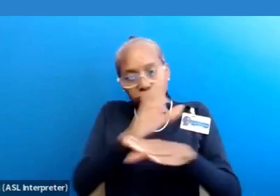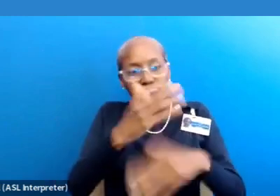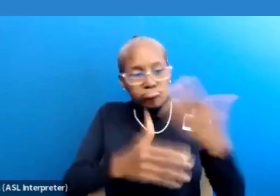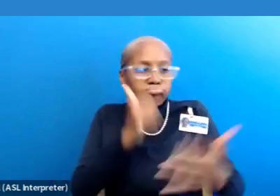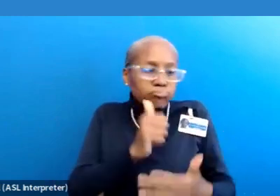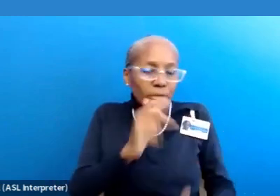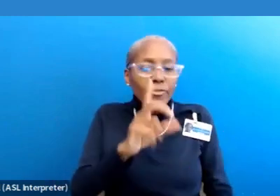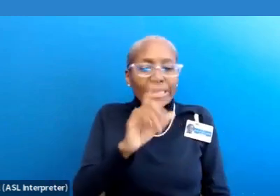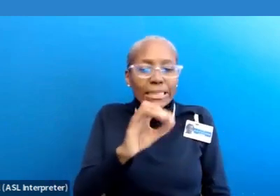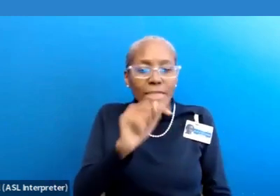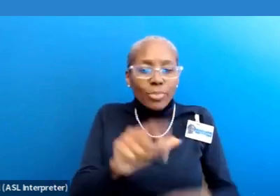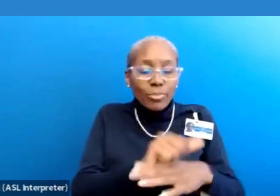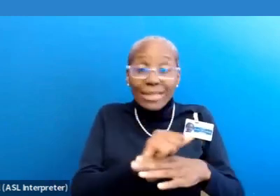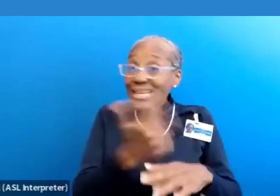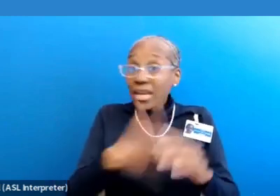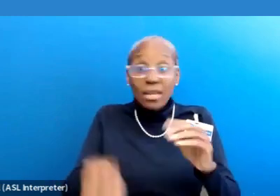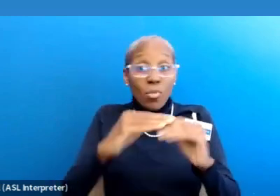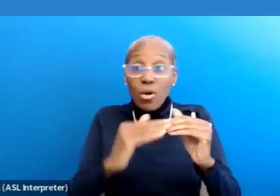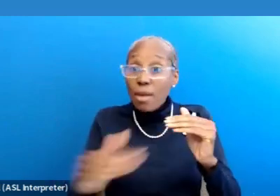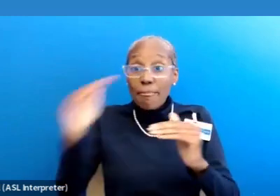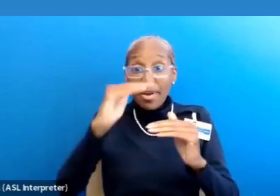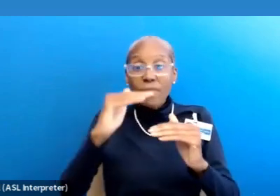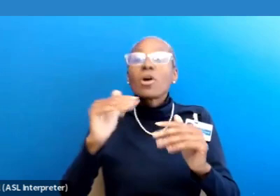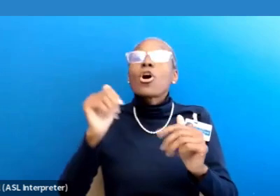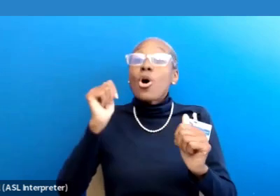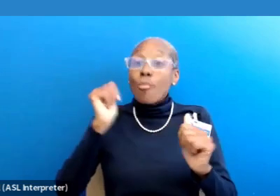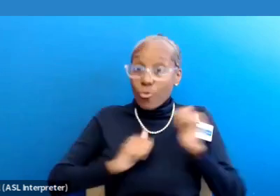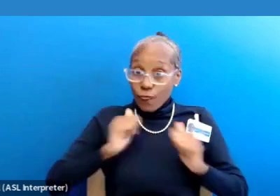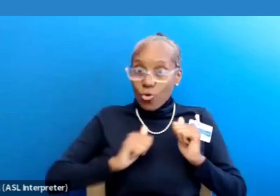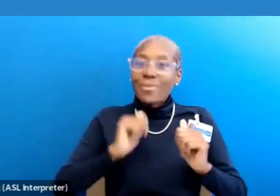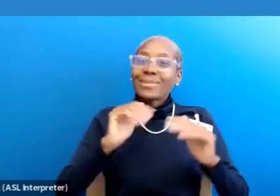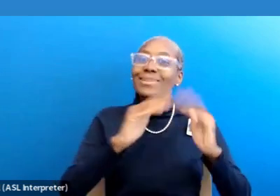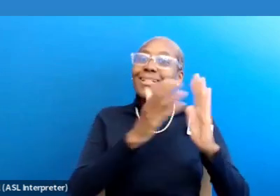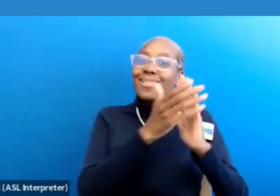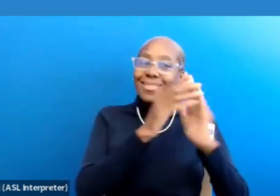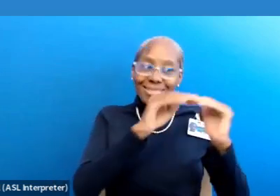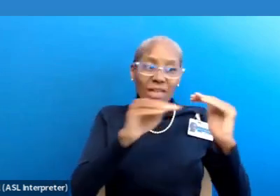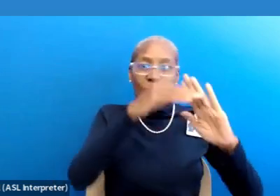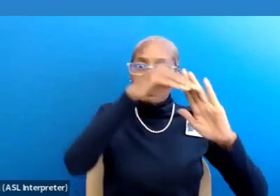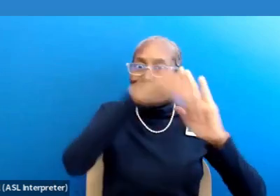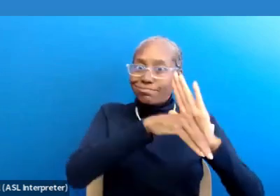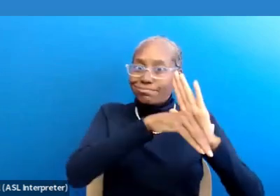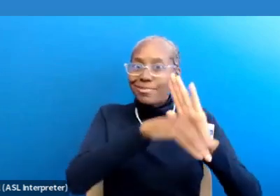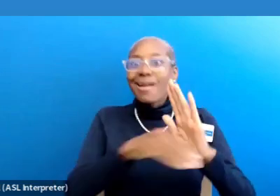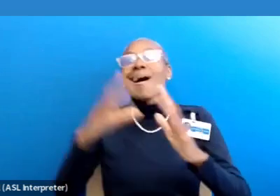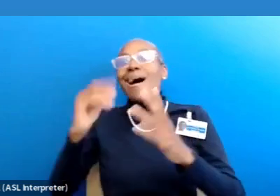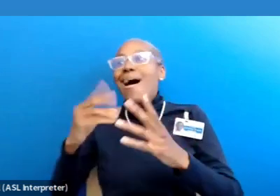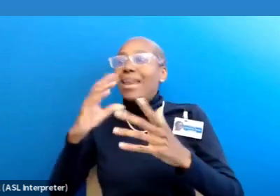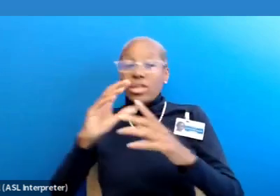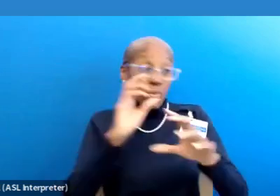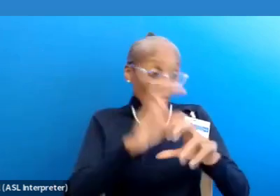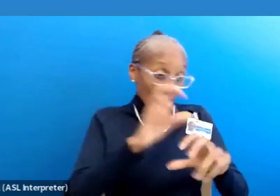Any more than that, and concentration and performance levels drop off, and diminishing returns are received from the time invested.